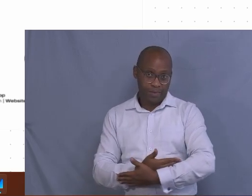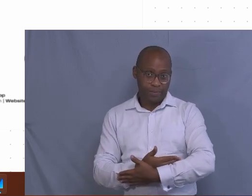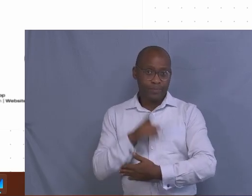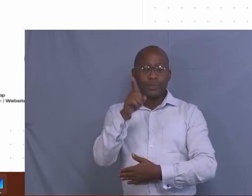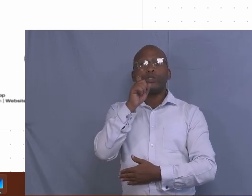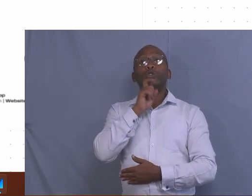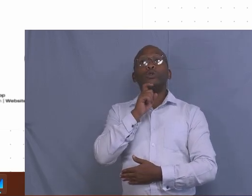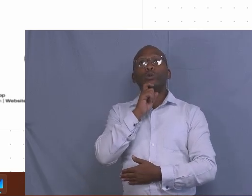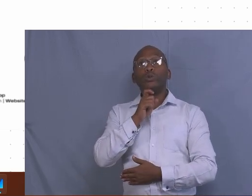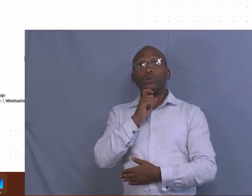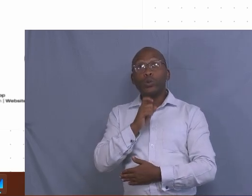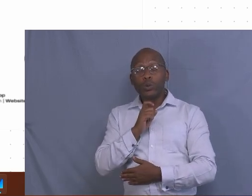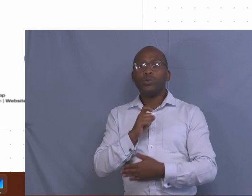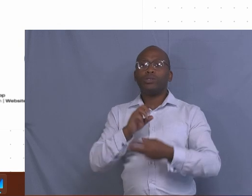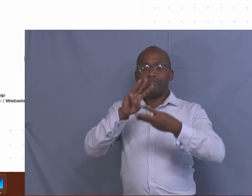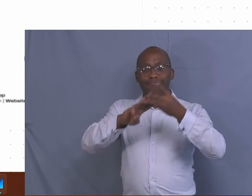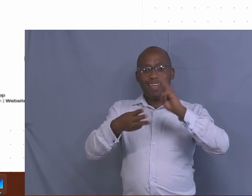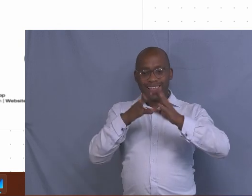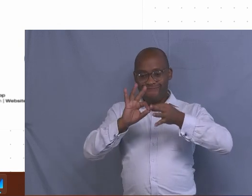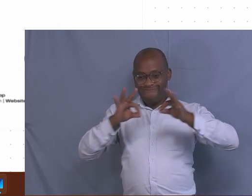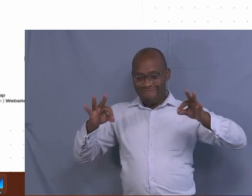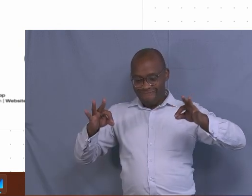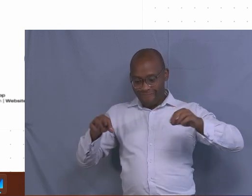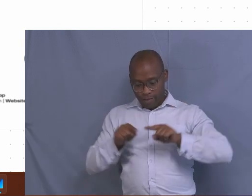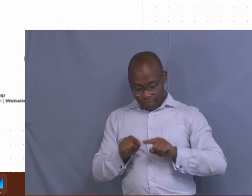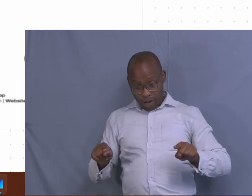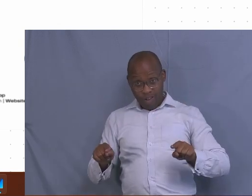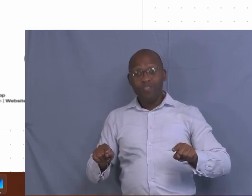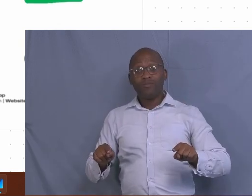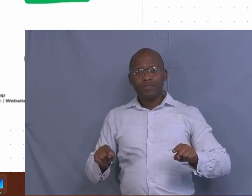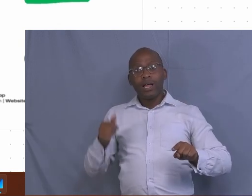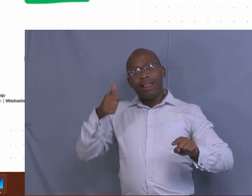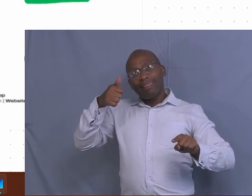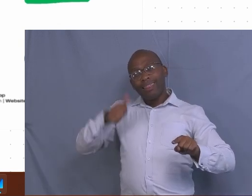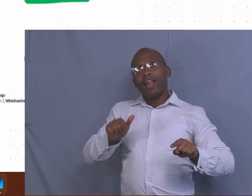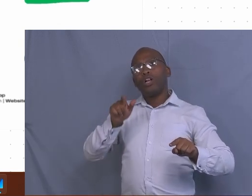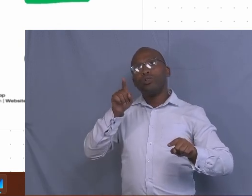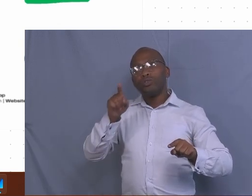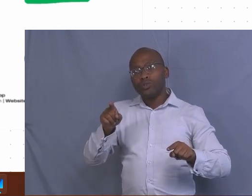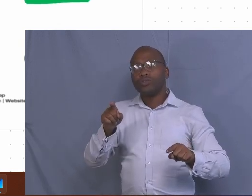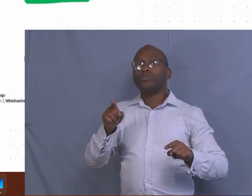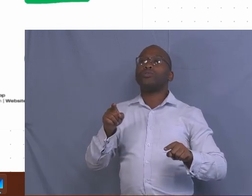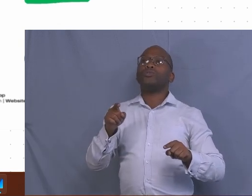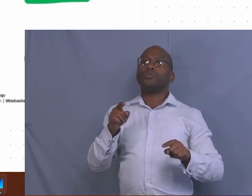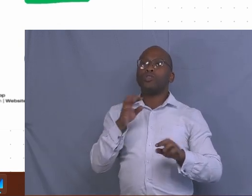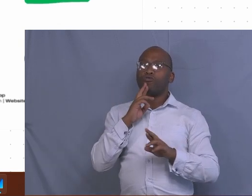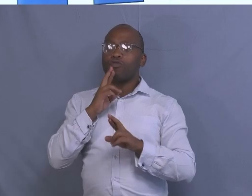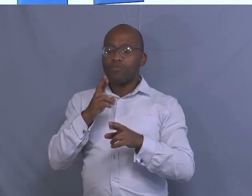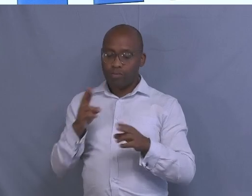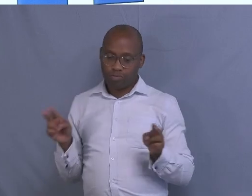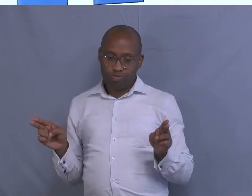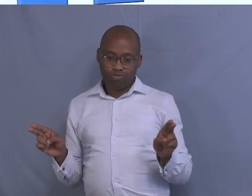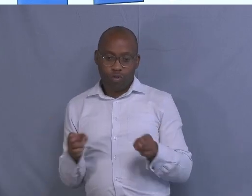and round off the answer to the nearest whole number. Your